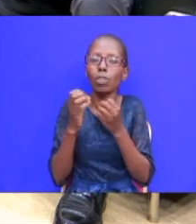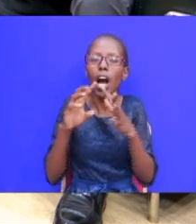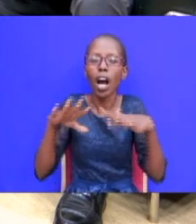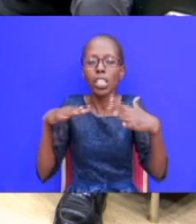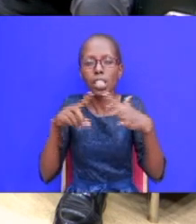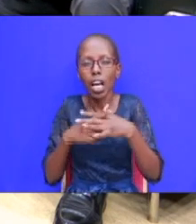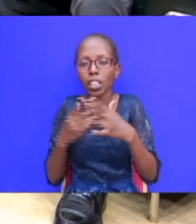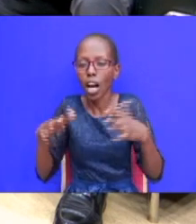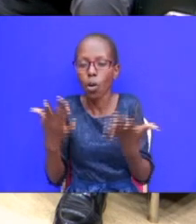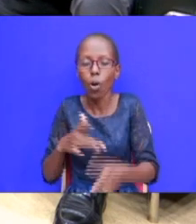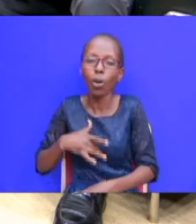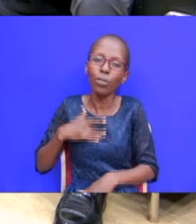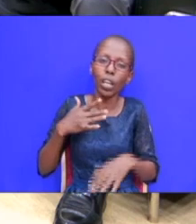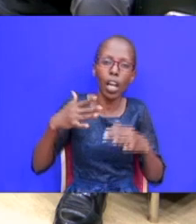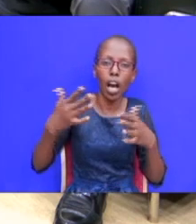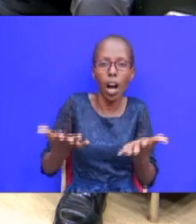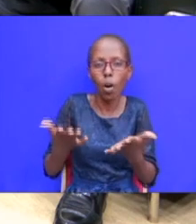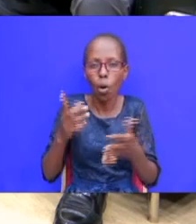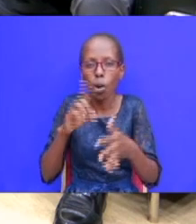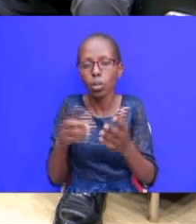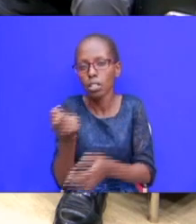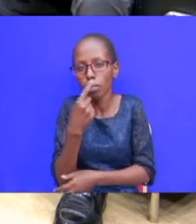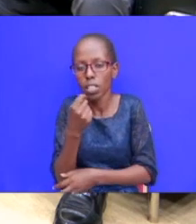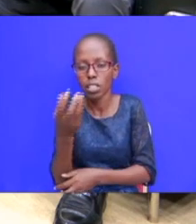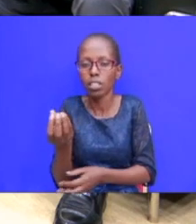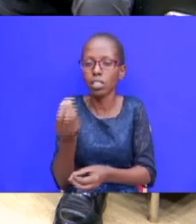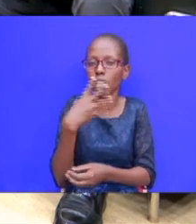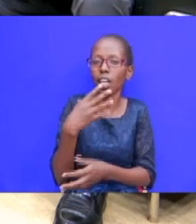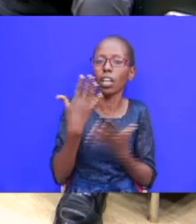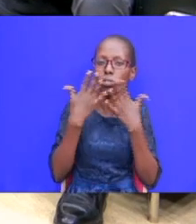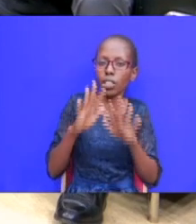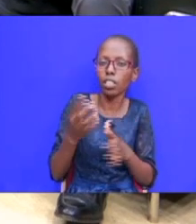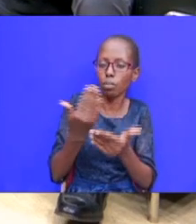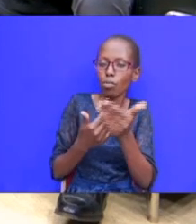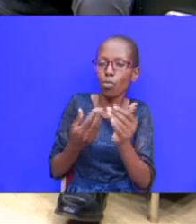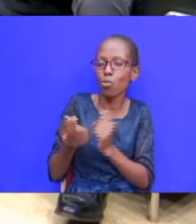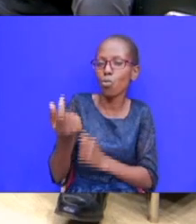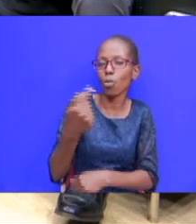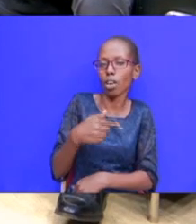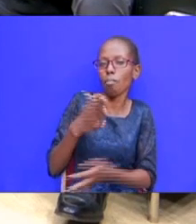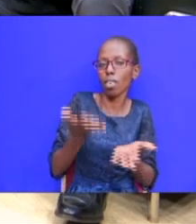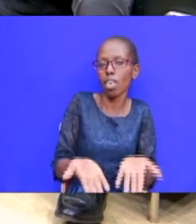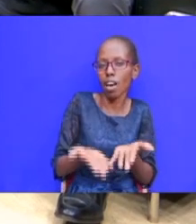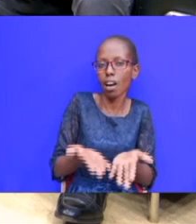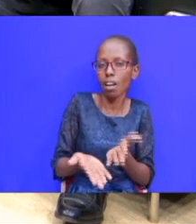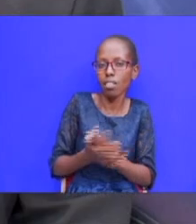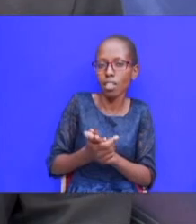how do you feel what kind of medicine have you taken before you come you come you came here your